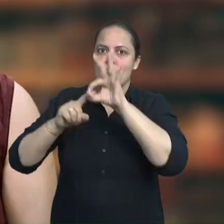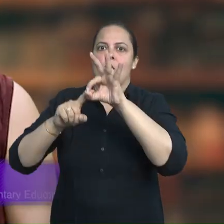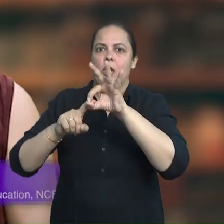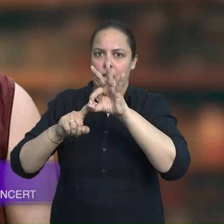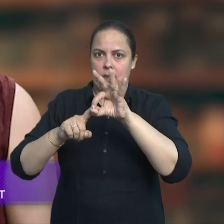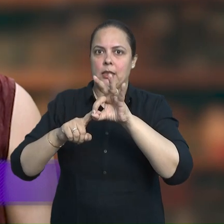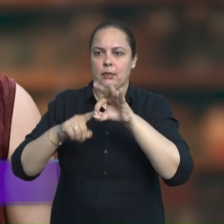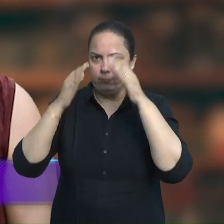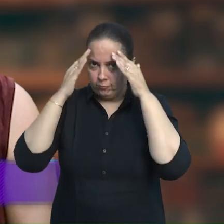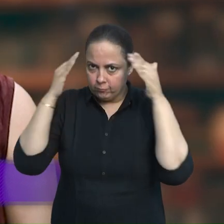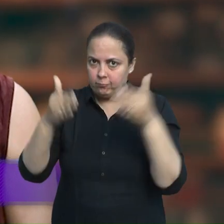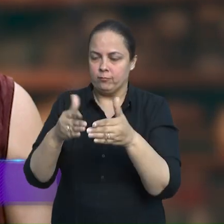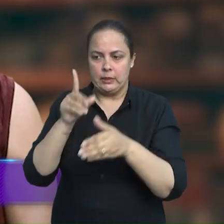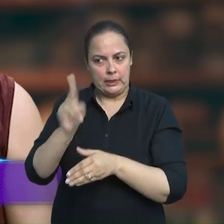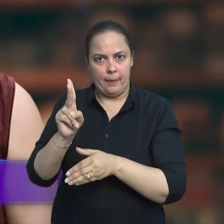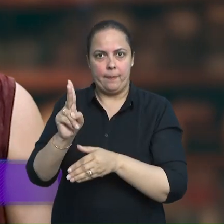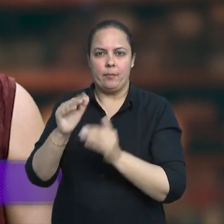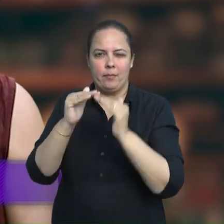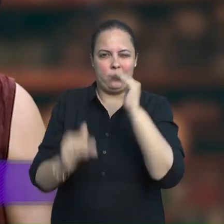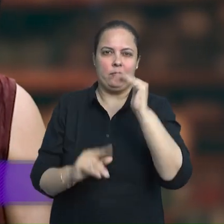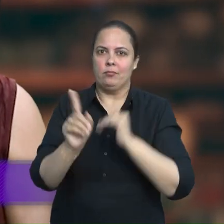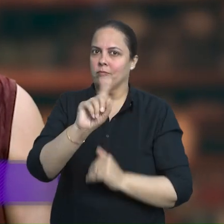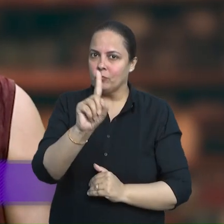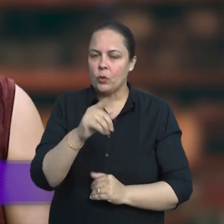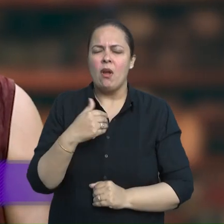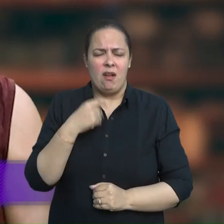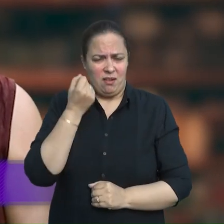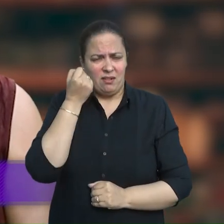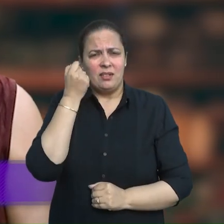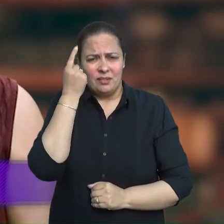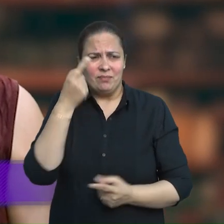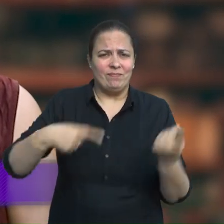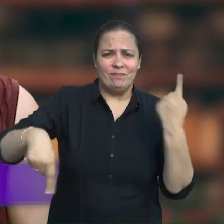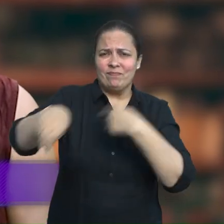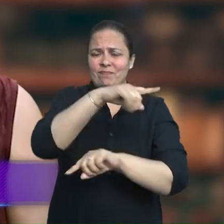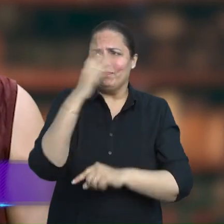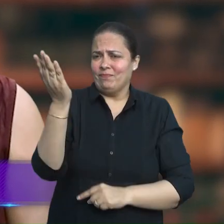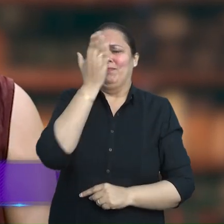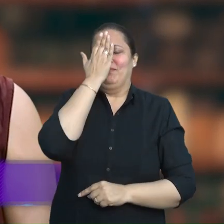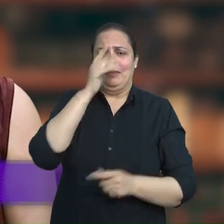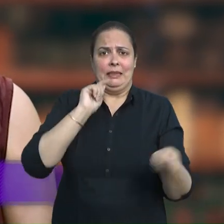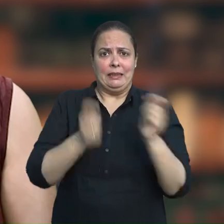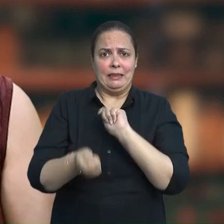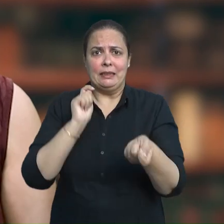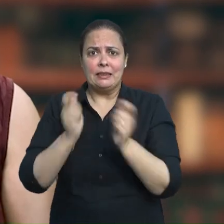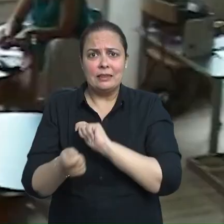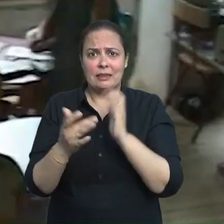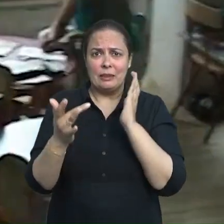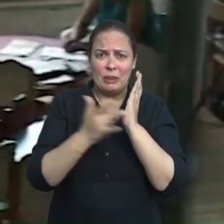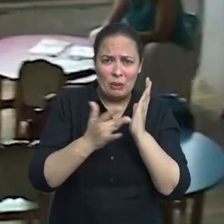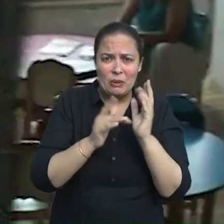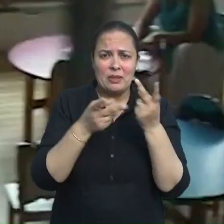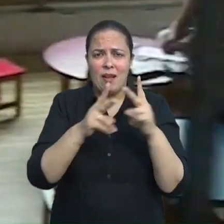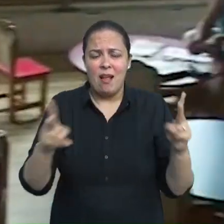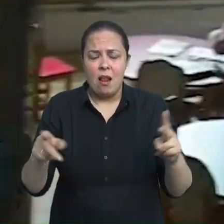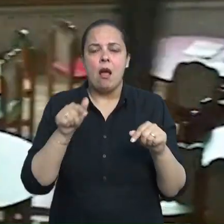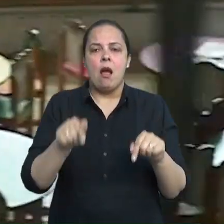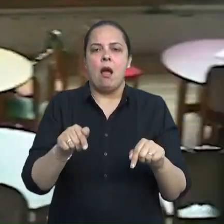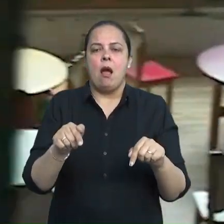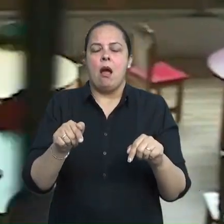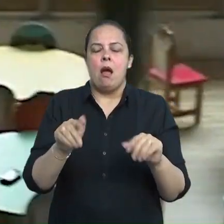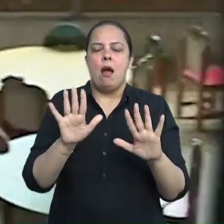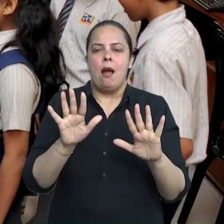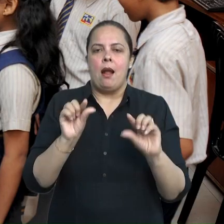I understand that adaptation to the new technology can be overwhelming and the sudden